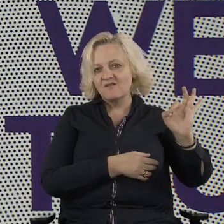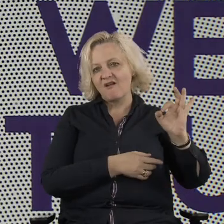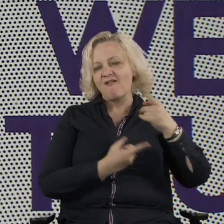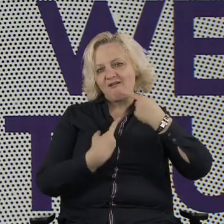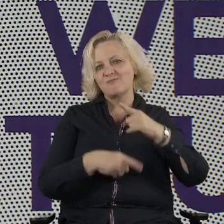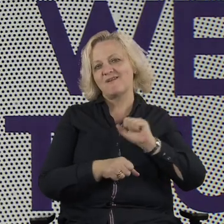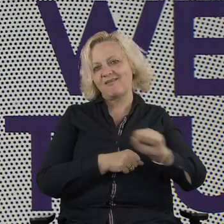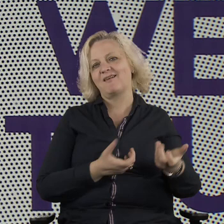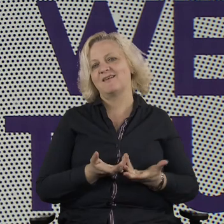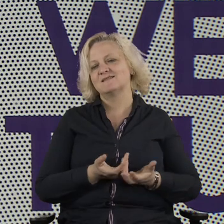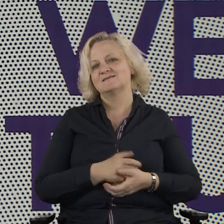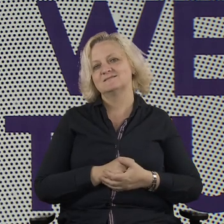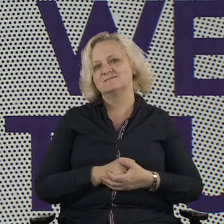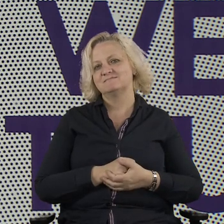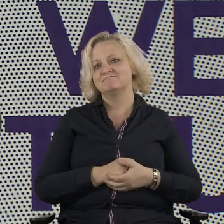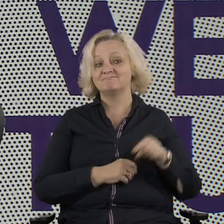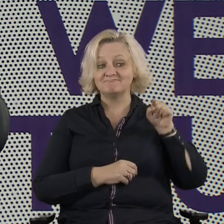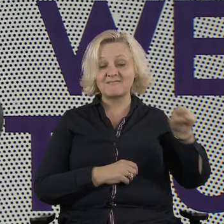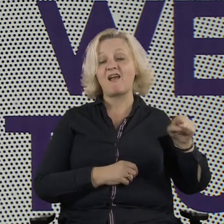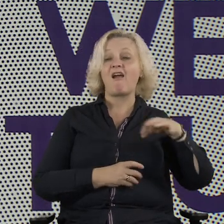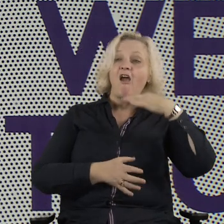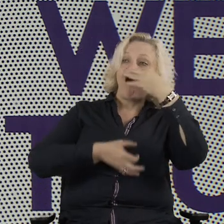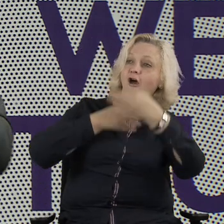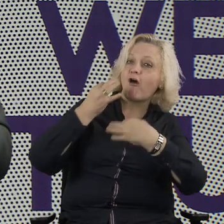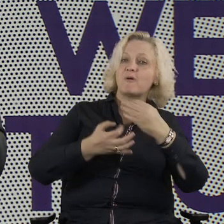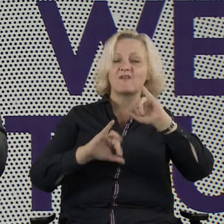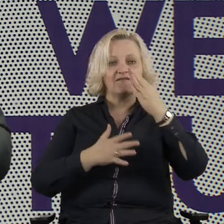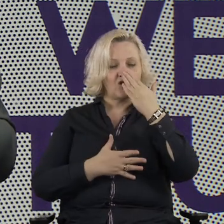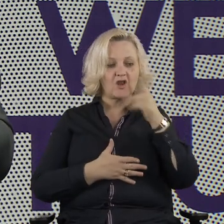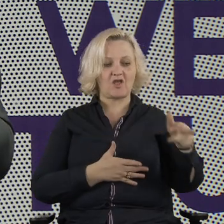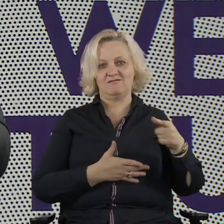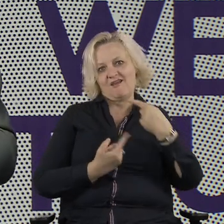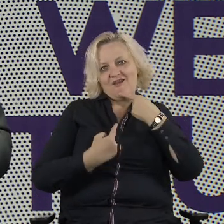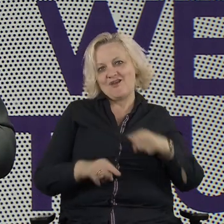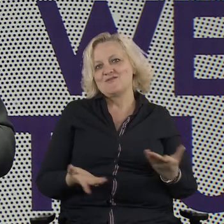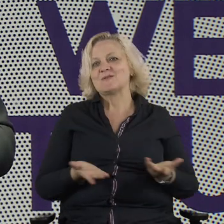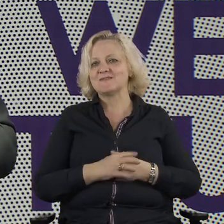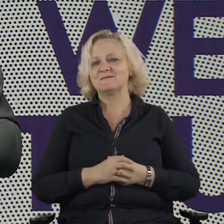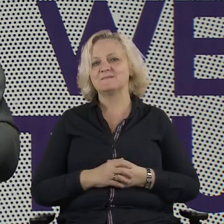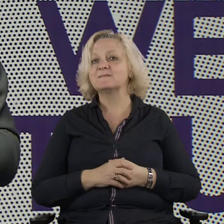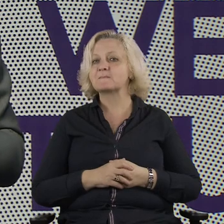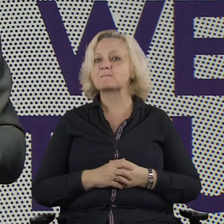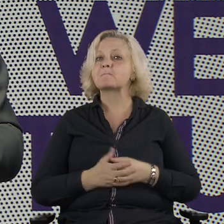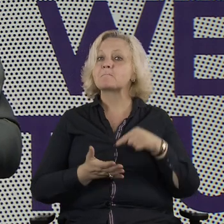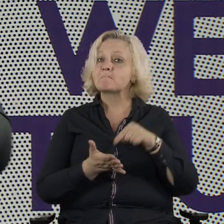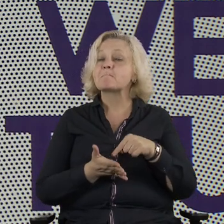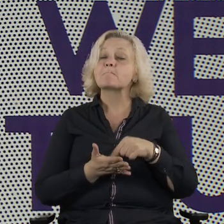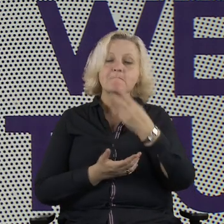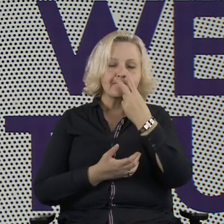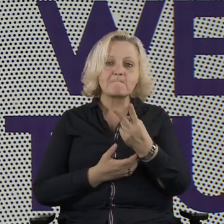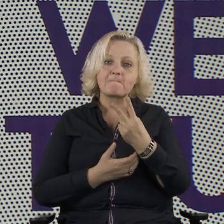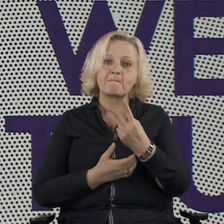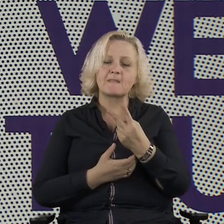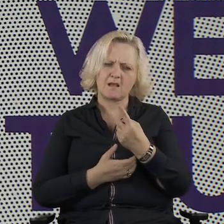right because if you look at the past year, what we can see is a couple of positive changes. First of all,